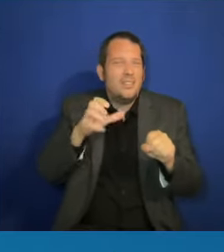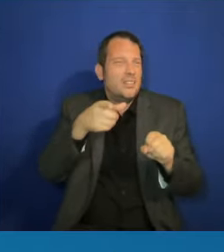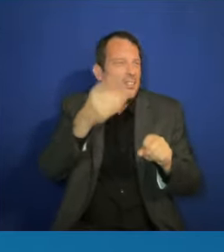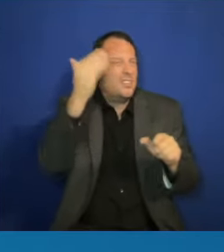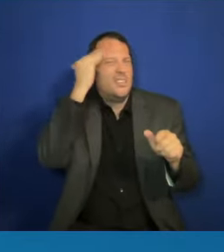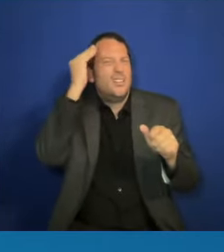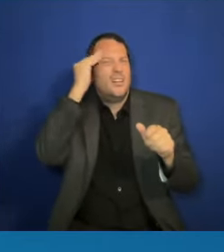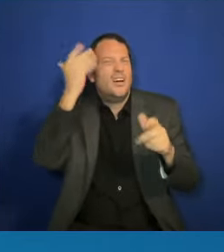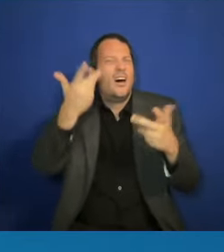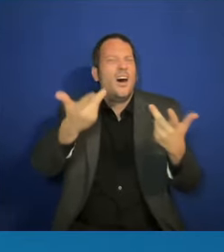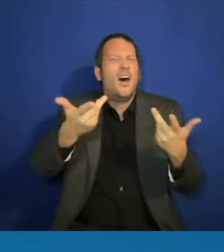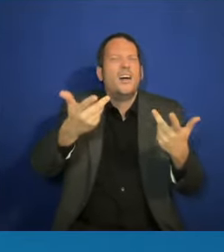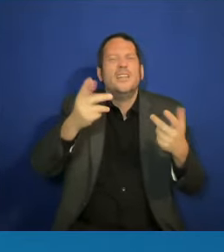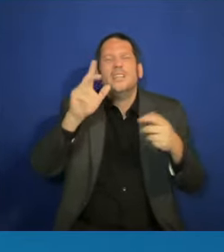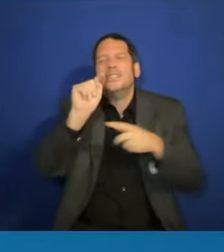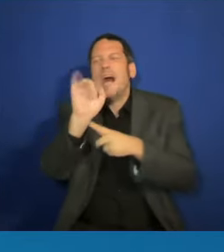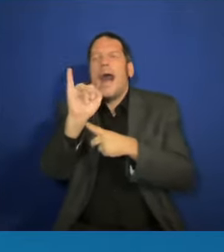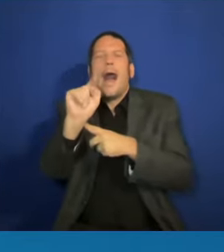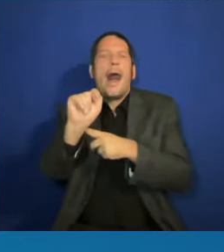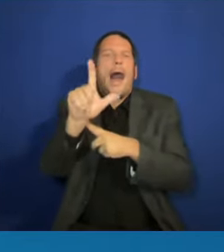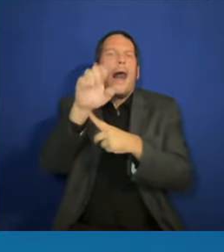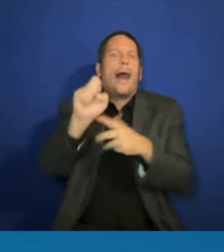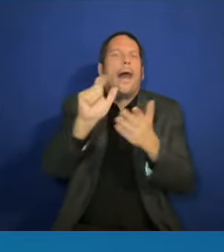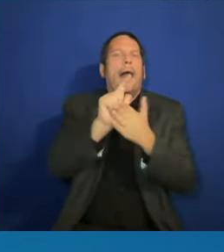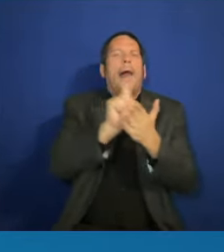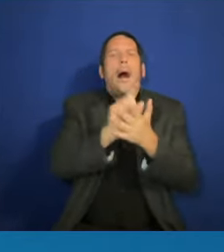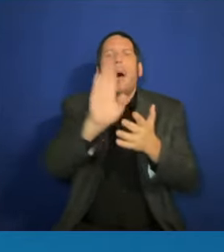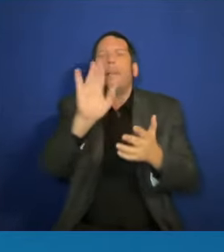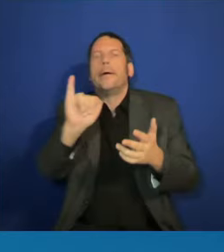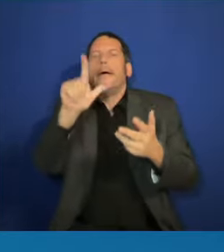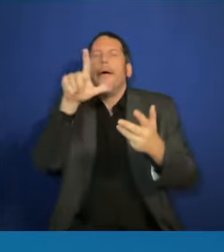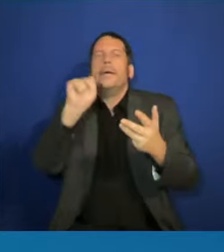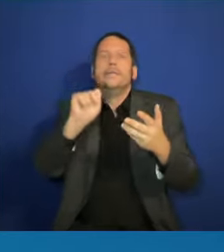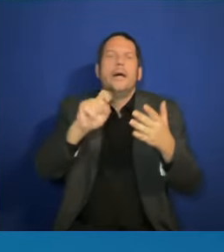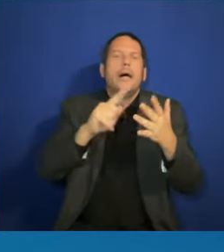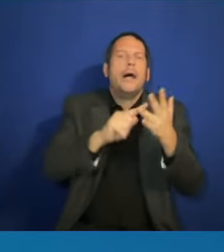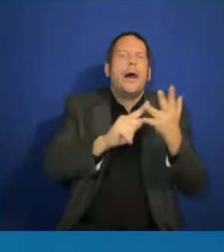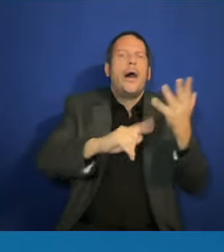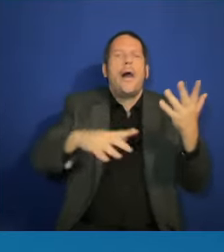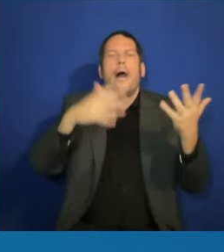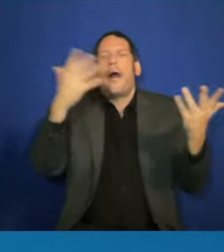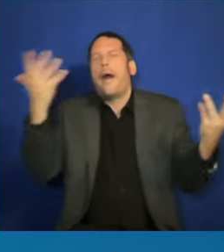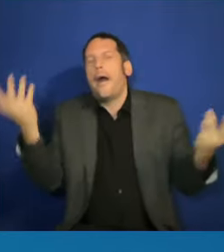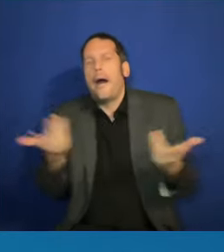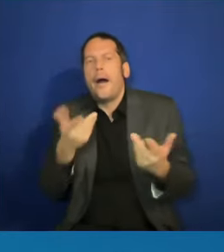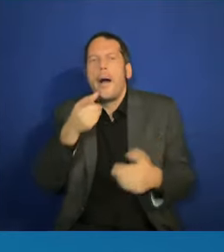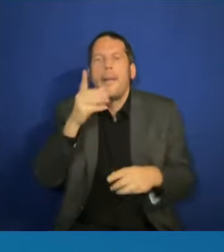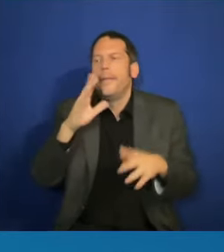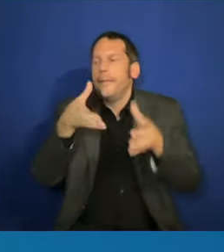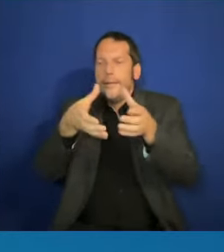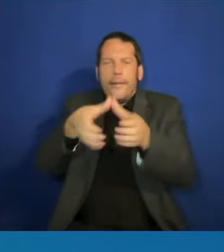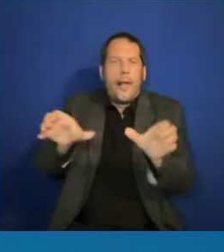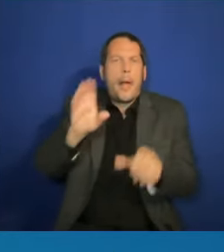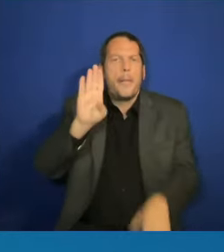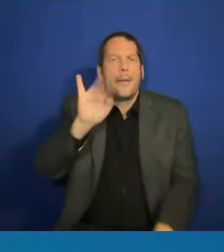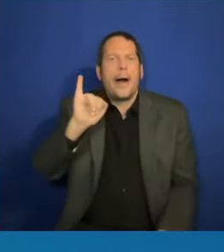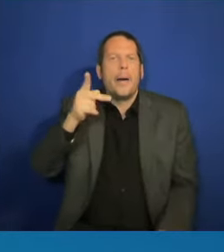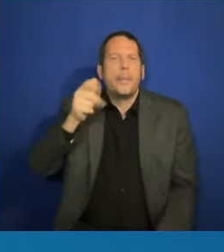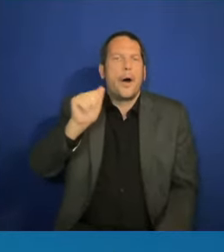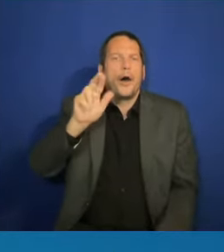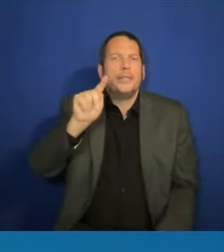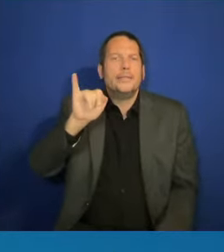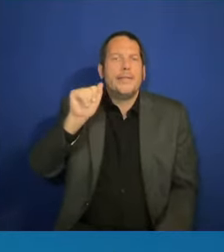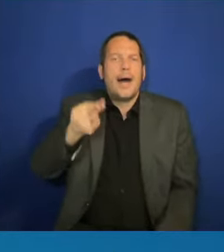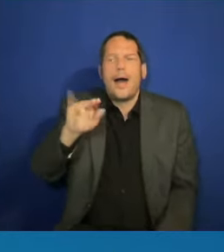titles. But anyway, IRA, Bipartisan Infrastructure Act, right? So on clean